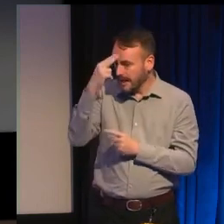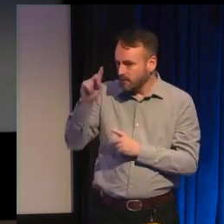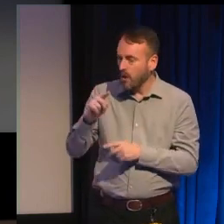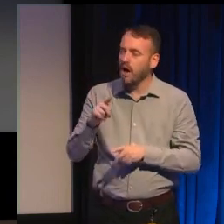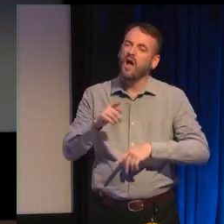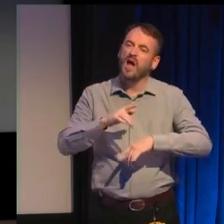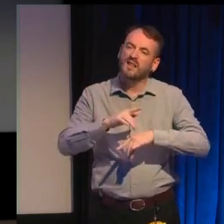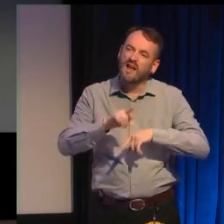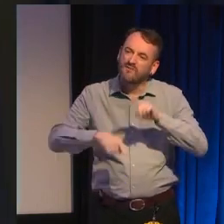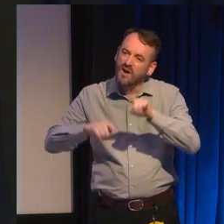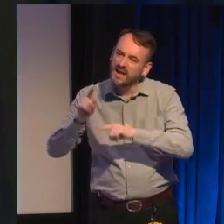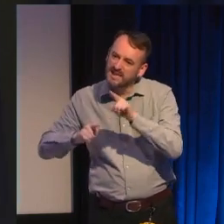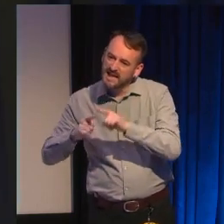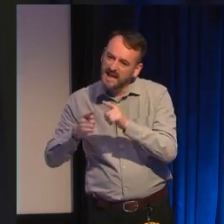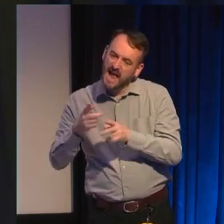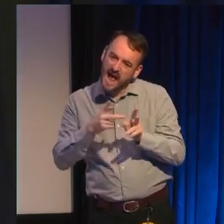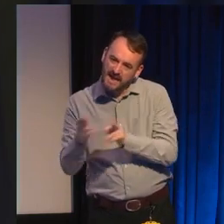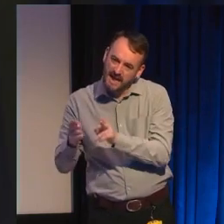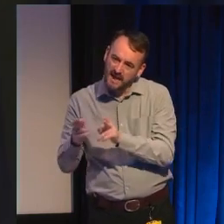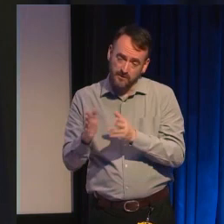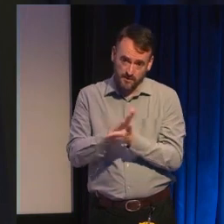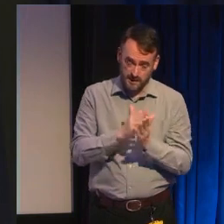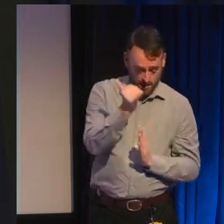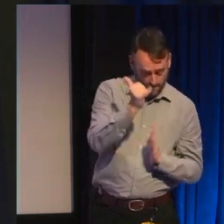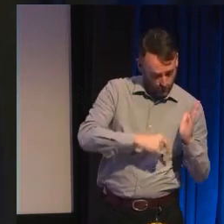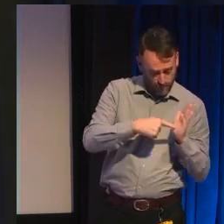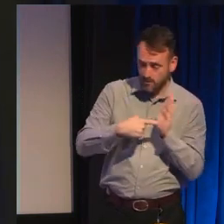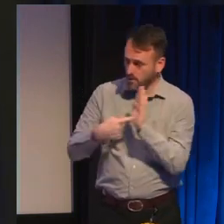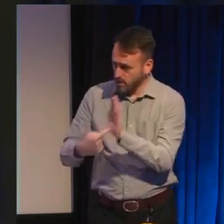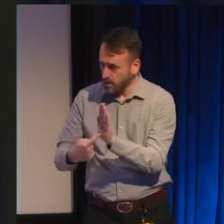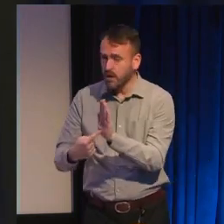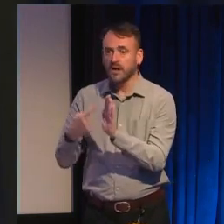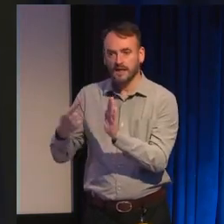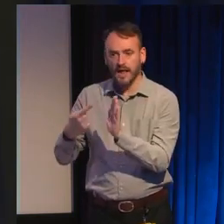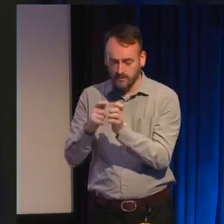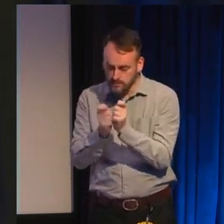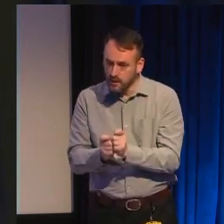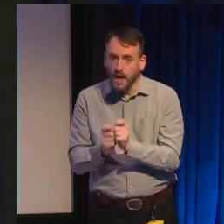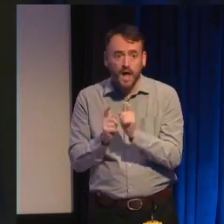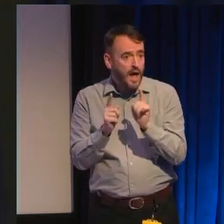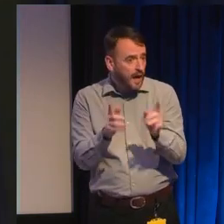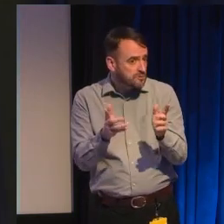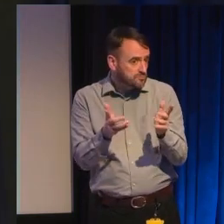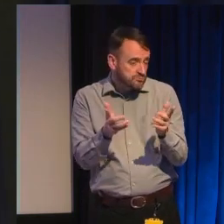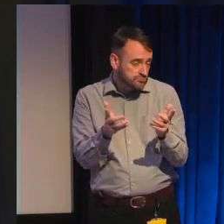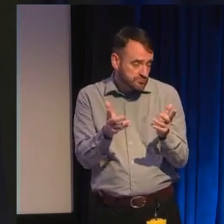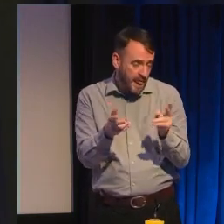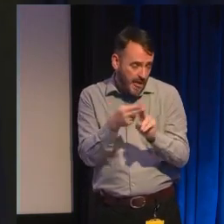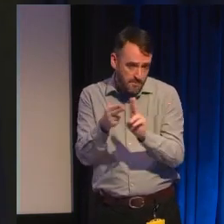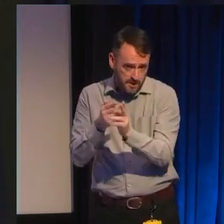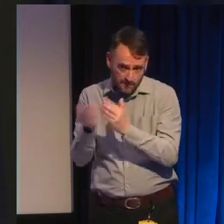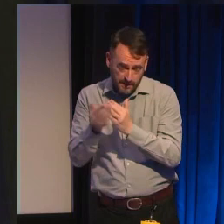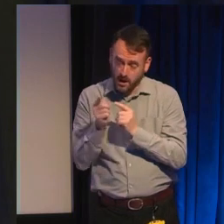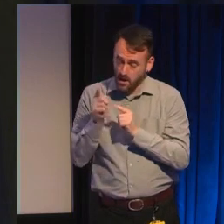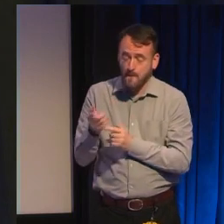improving your manuscript and whatever you call it it's gotten a lot more common in recent years and it should become standard practice for game